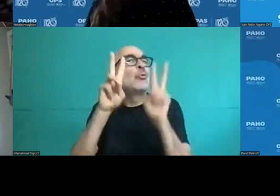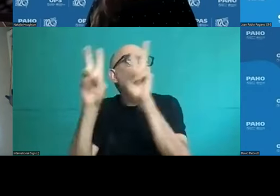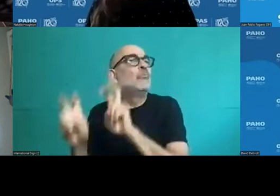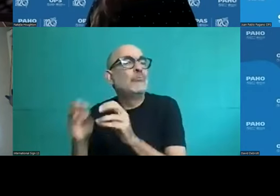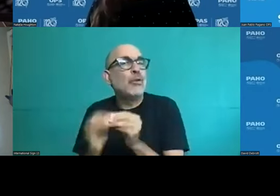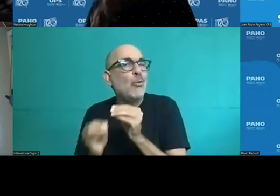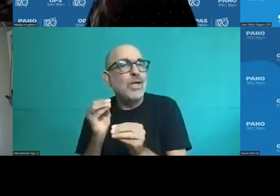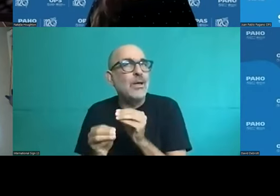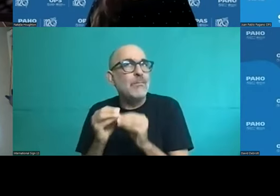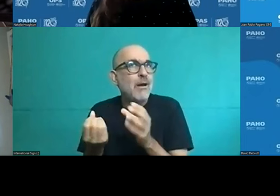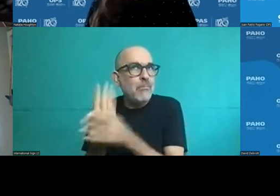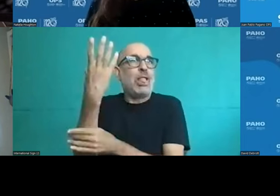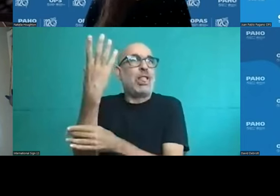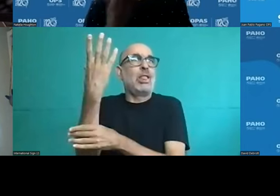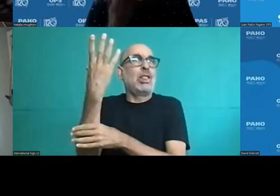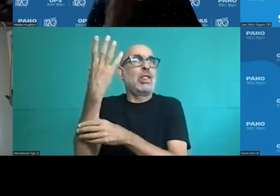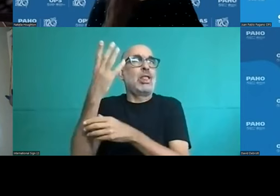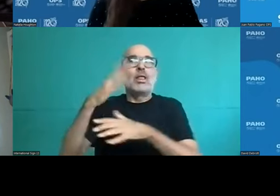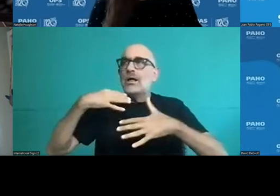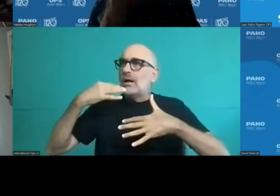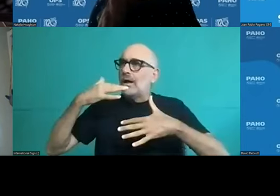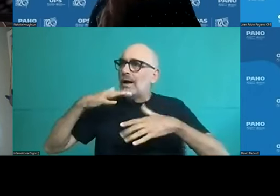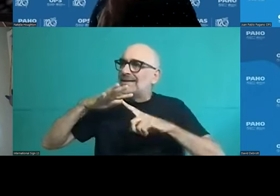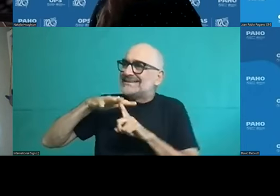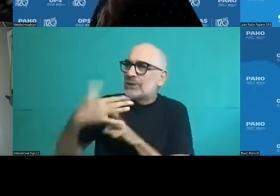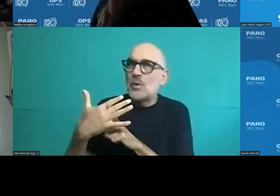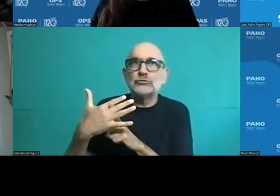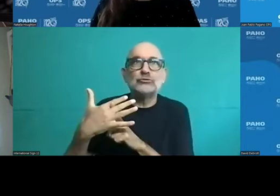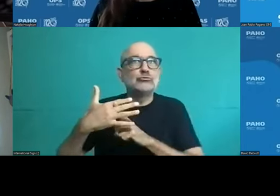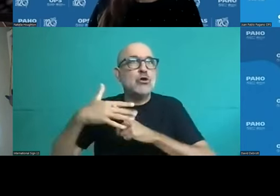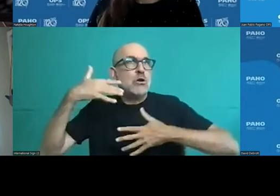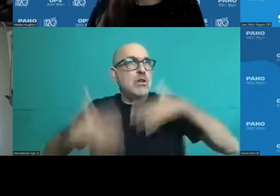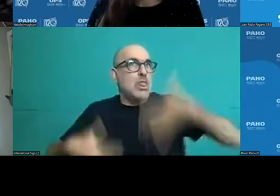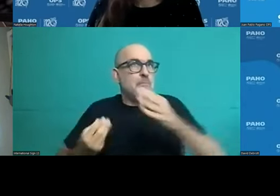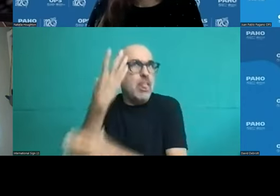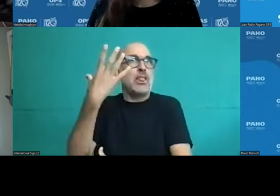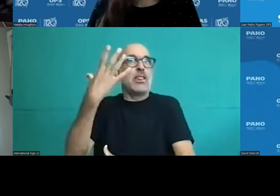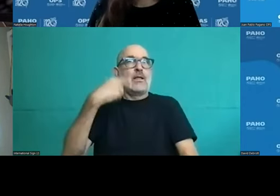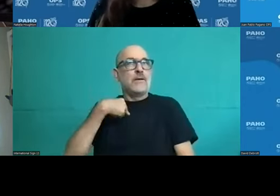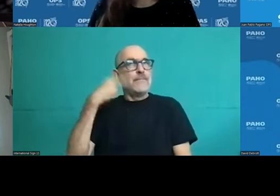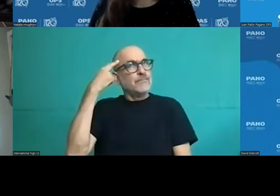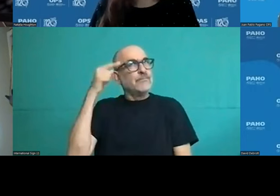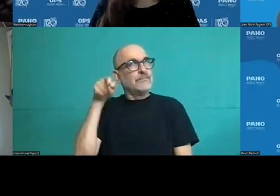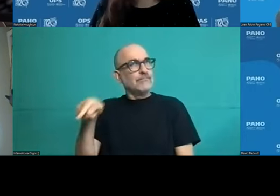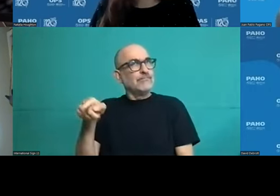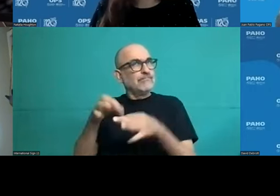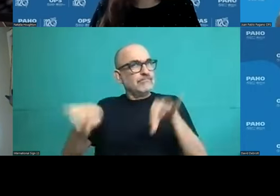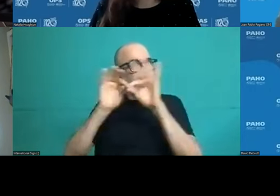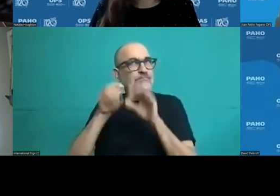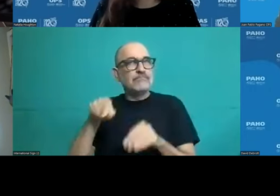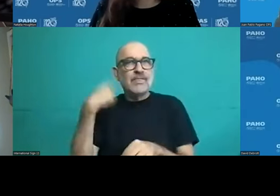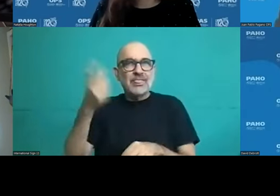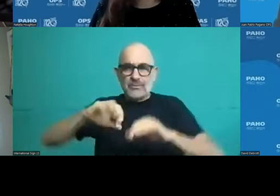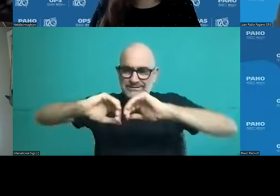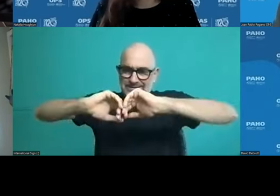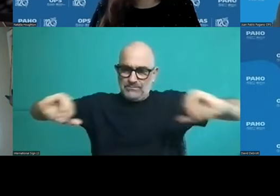situation that perhaps we should separate the purely regulatory issues, which is kind of